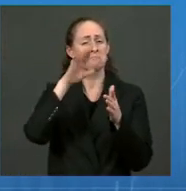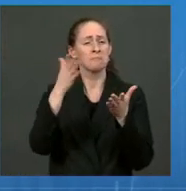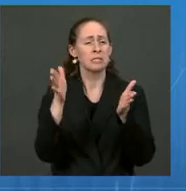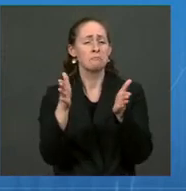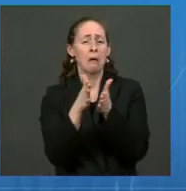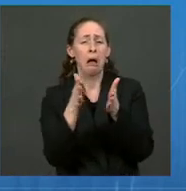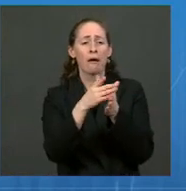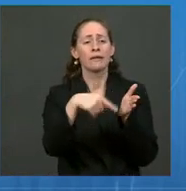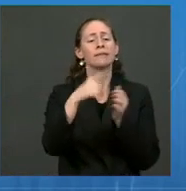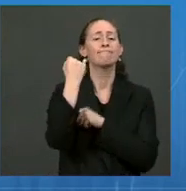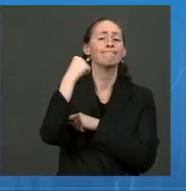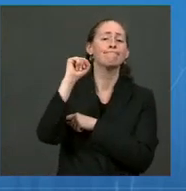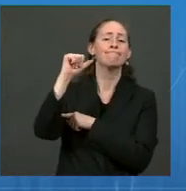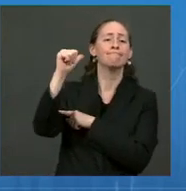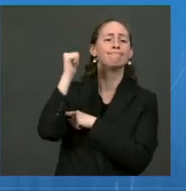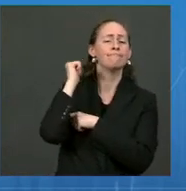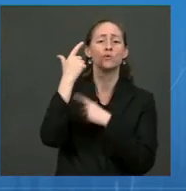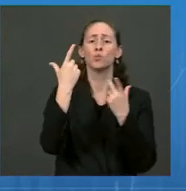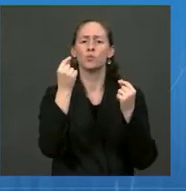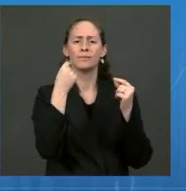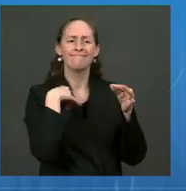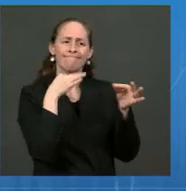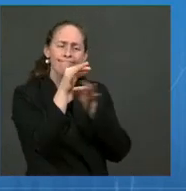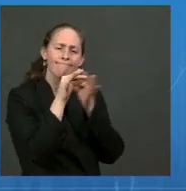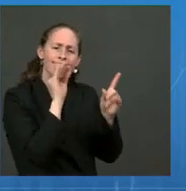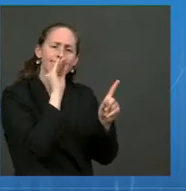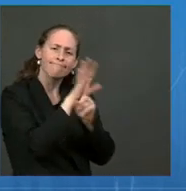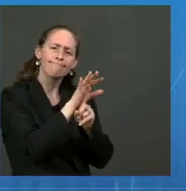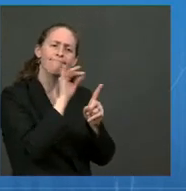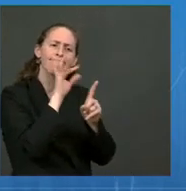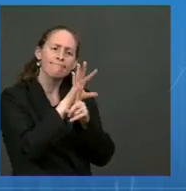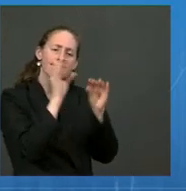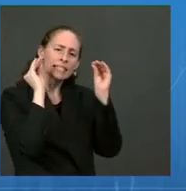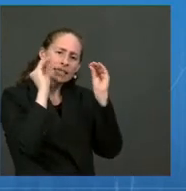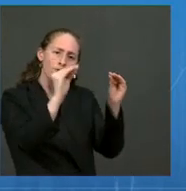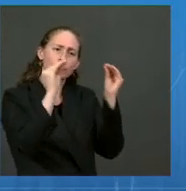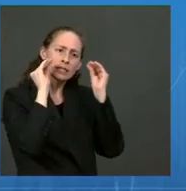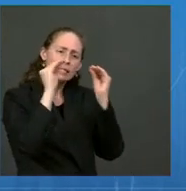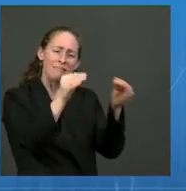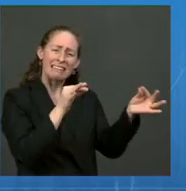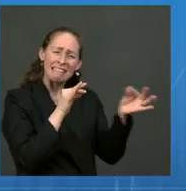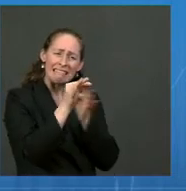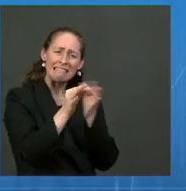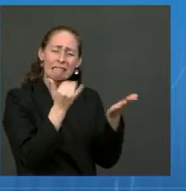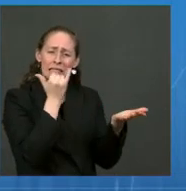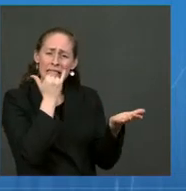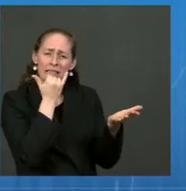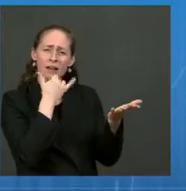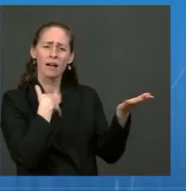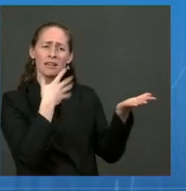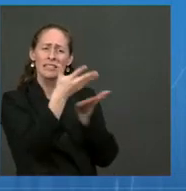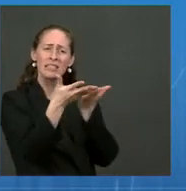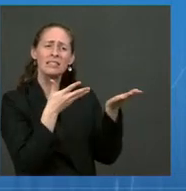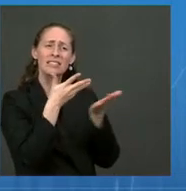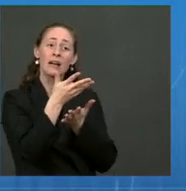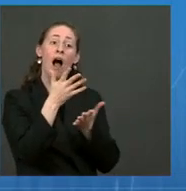are not in compliance, they'll go through education, counseling, accommodations, and then enforcement. So these